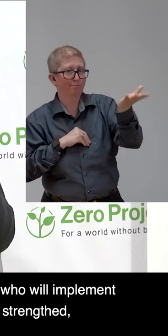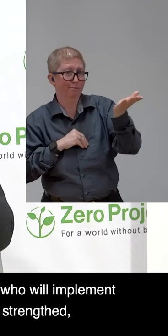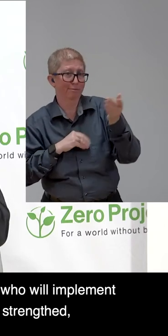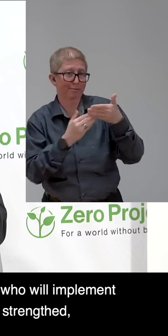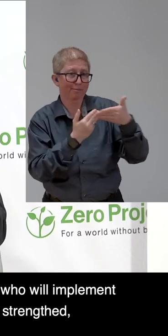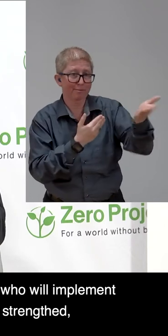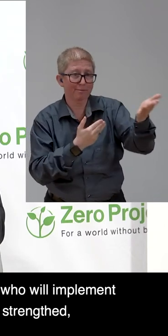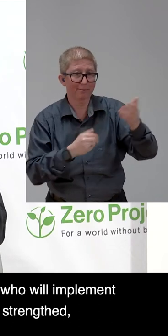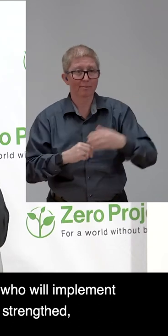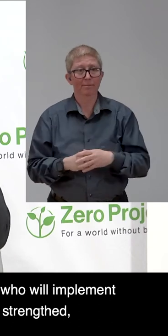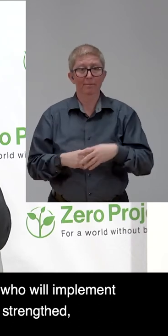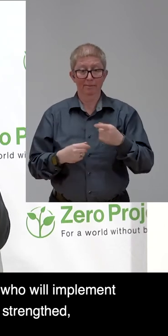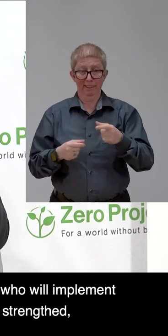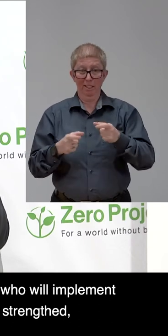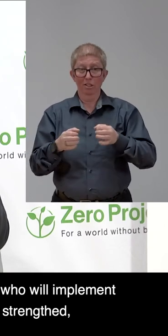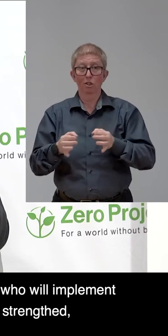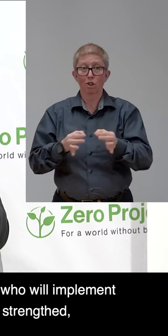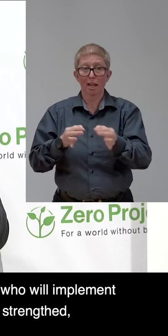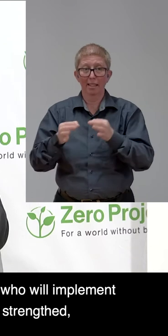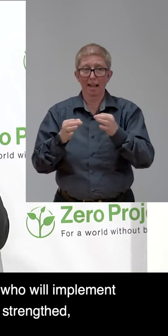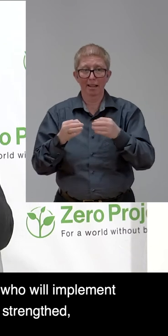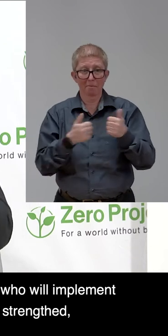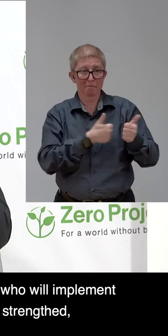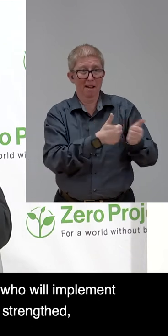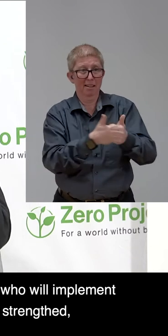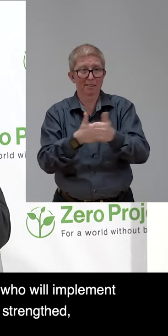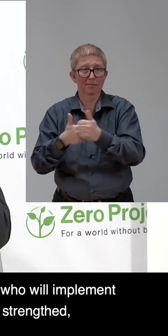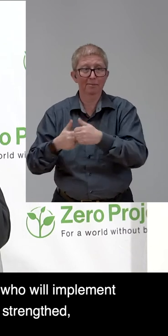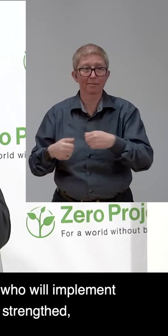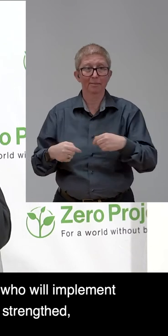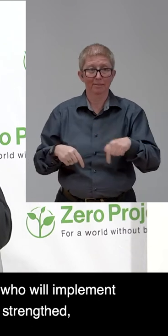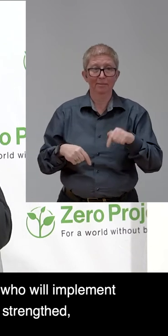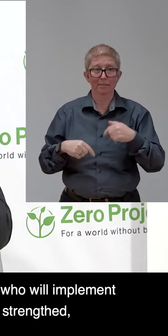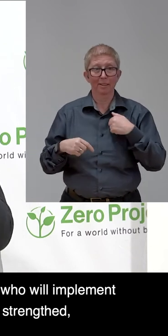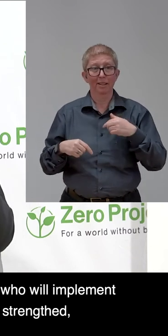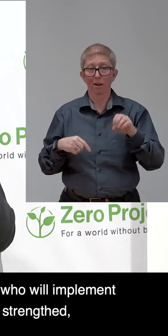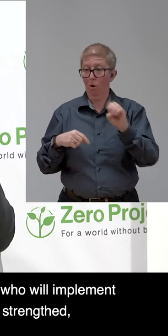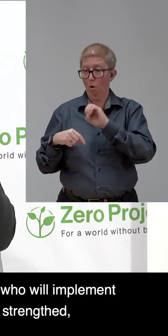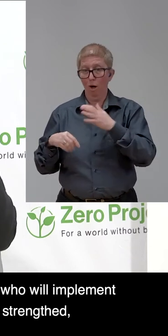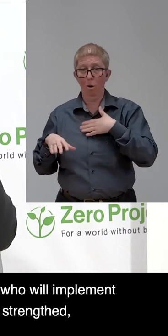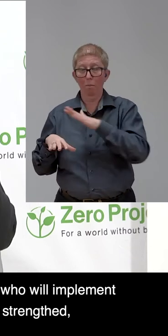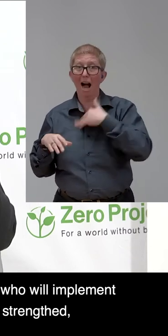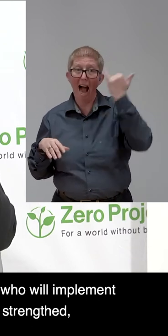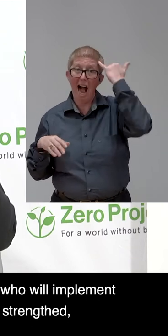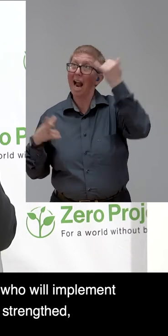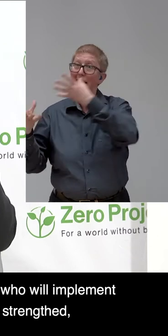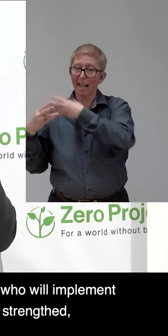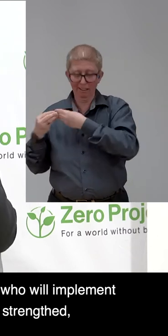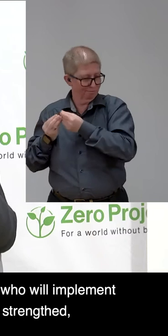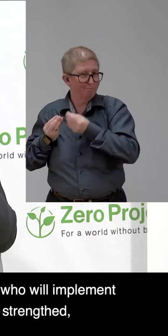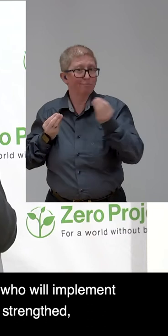partner who will implement innovations. It is amazing how